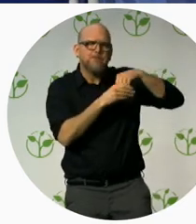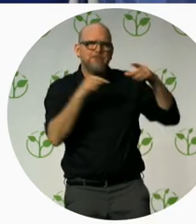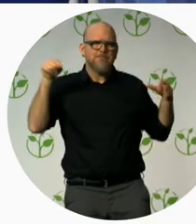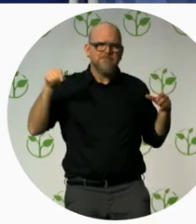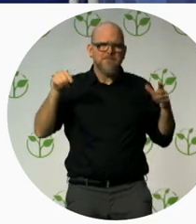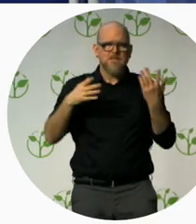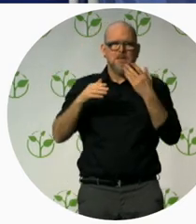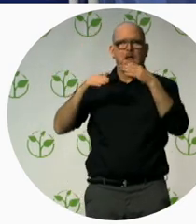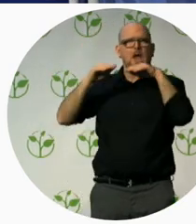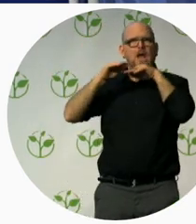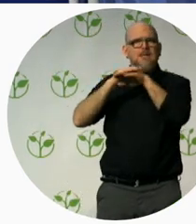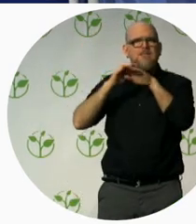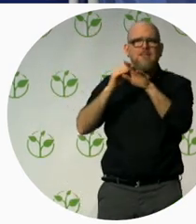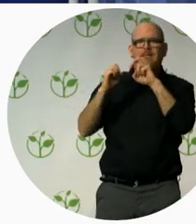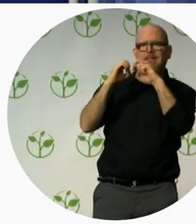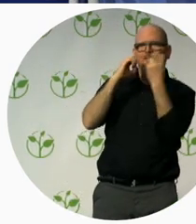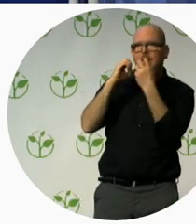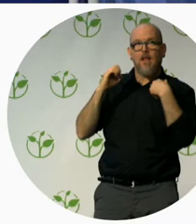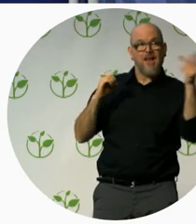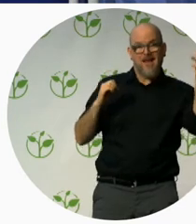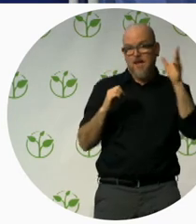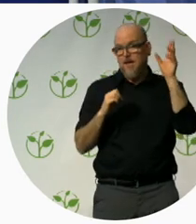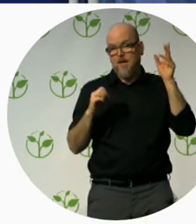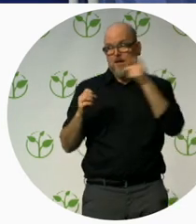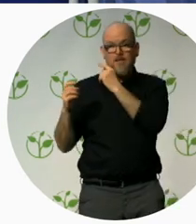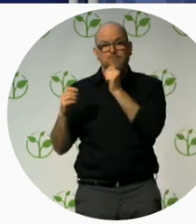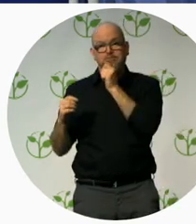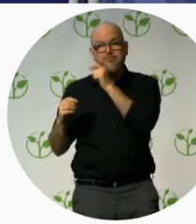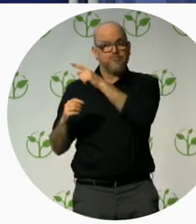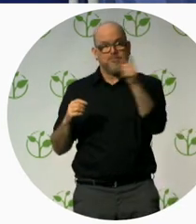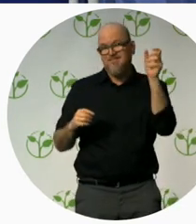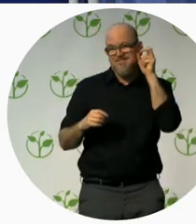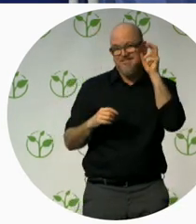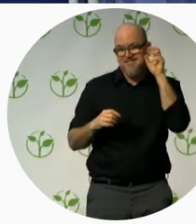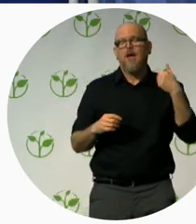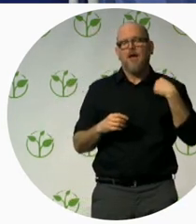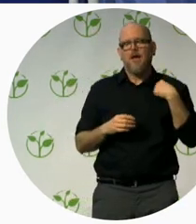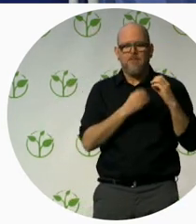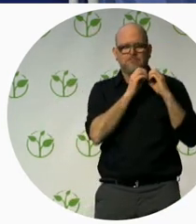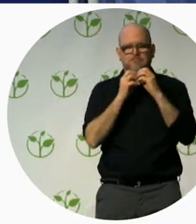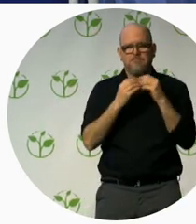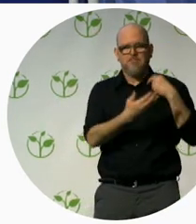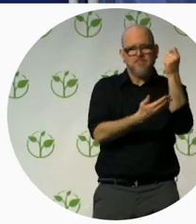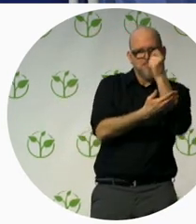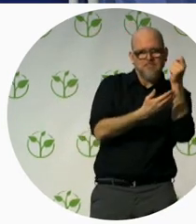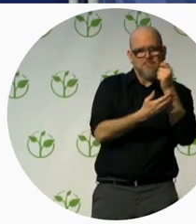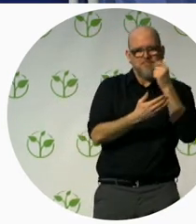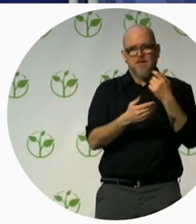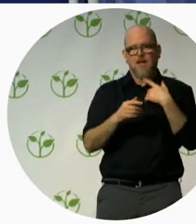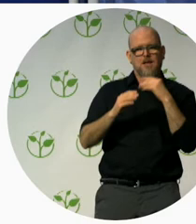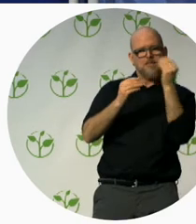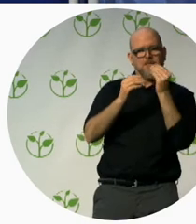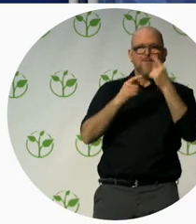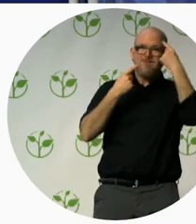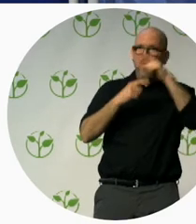through the speeches that have just been presented. So, that's also a very good graphic that I hope that we can